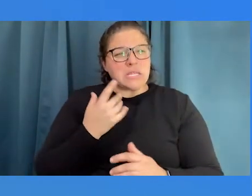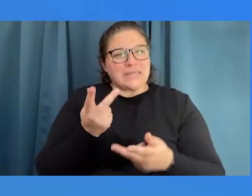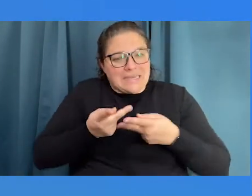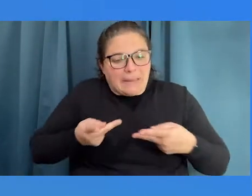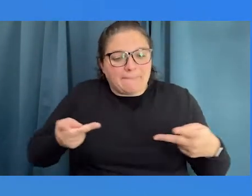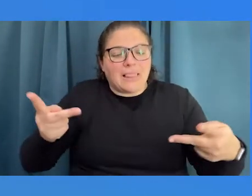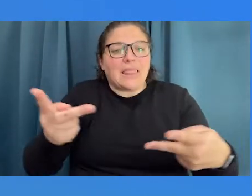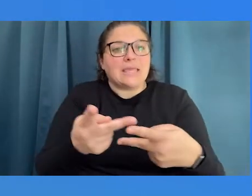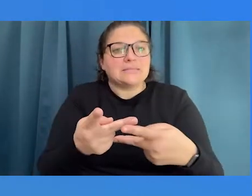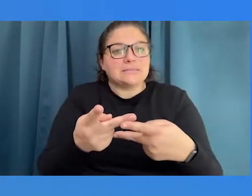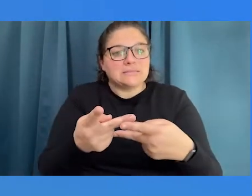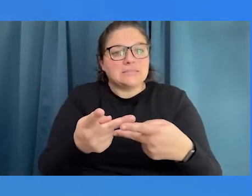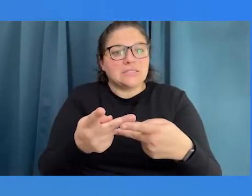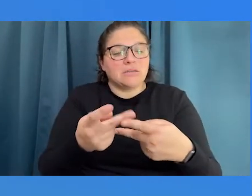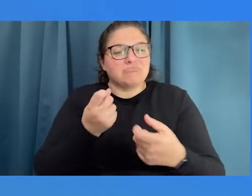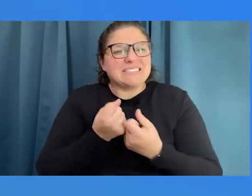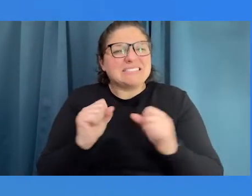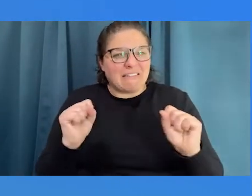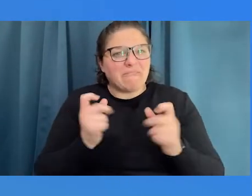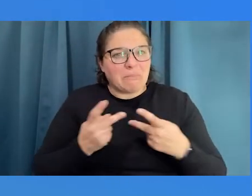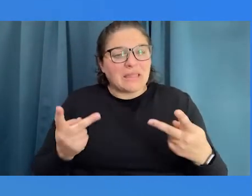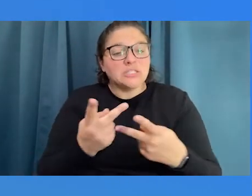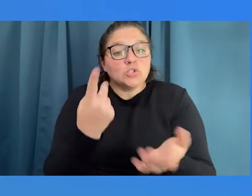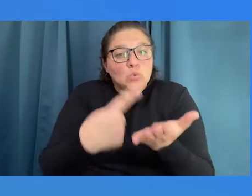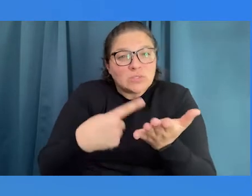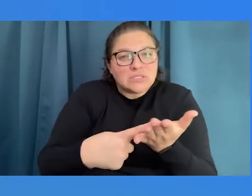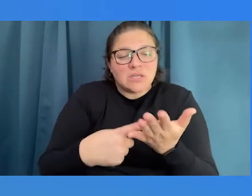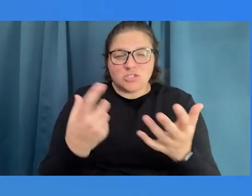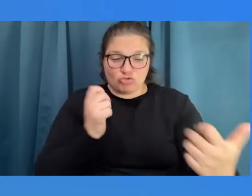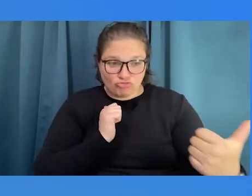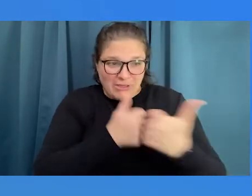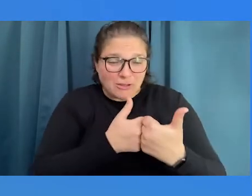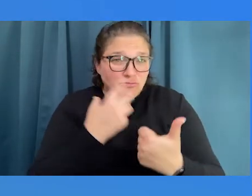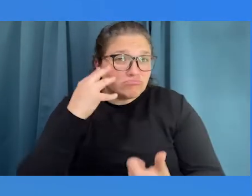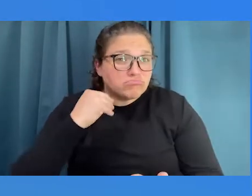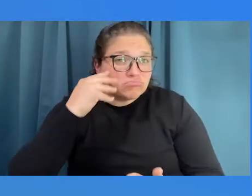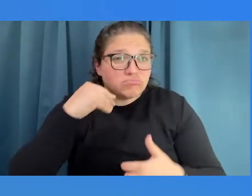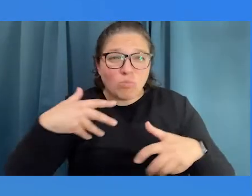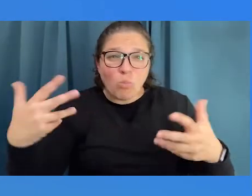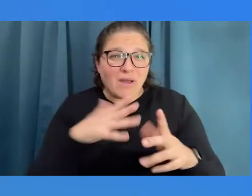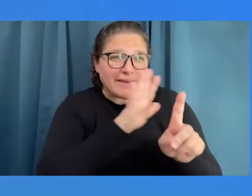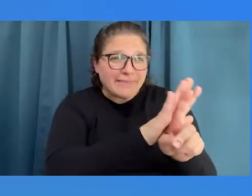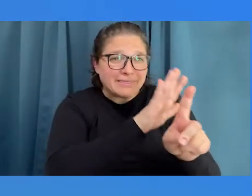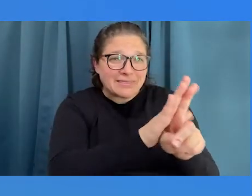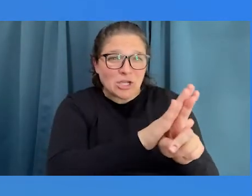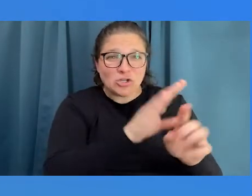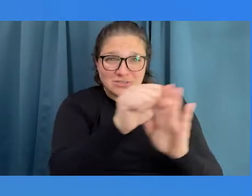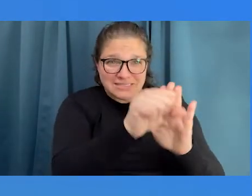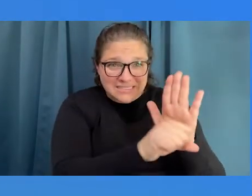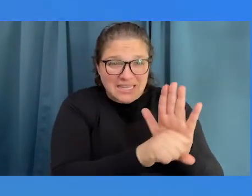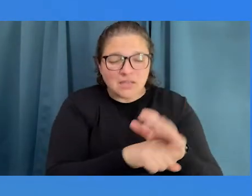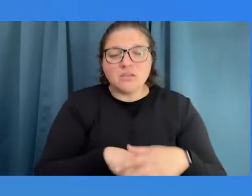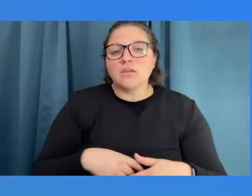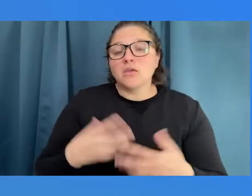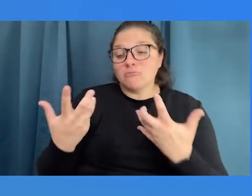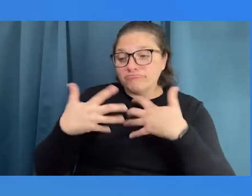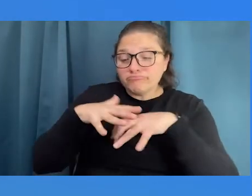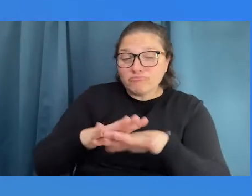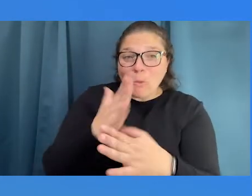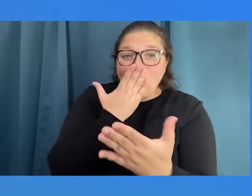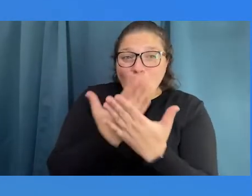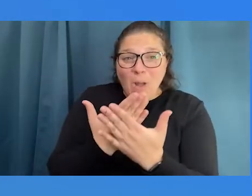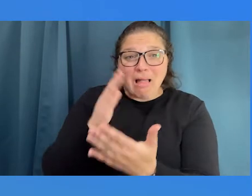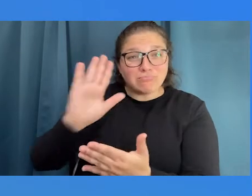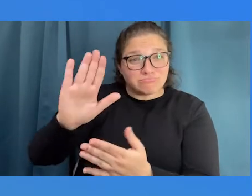place where they could go to talk to us about what are their challenges within their respective states, what's working